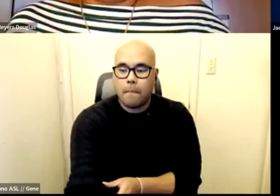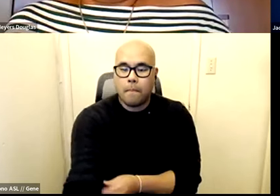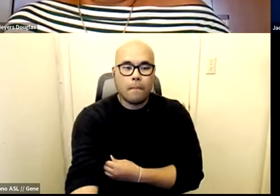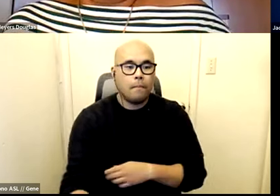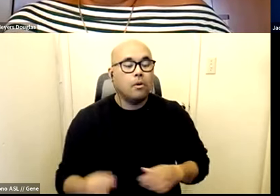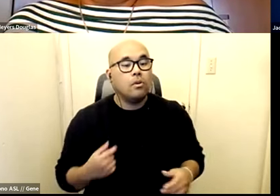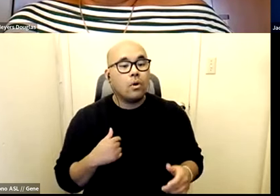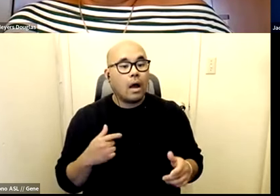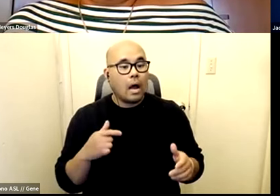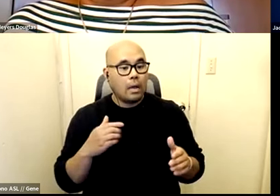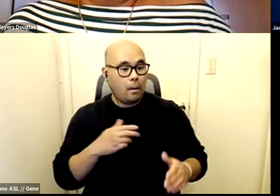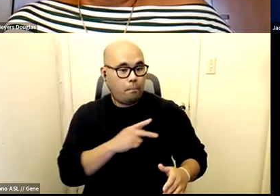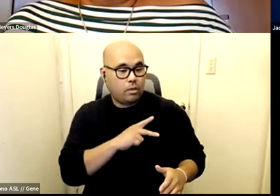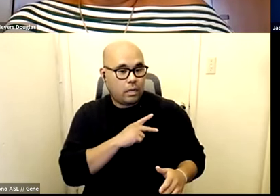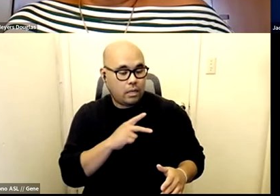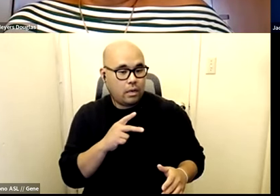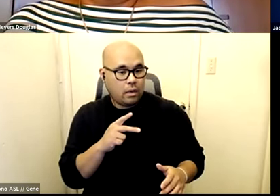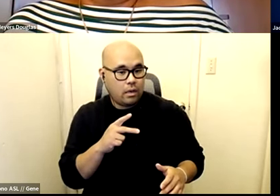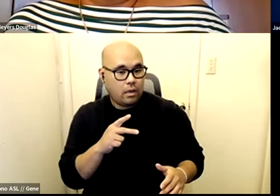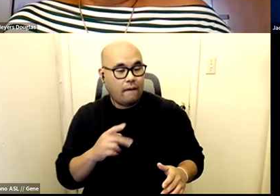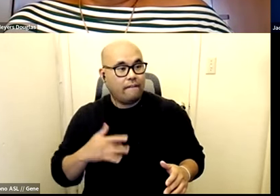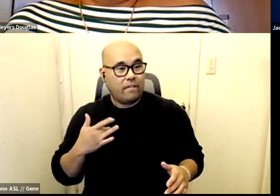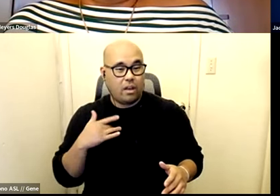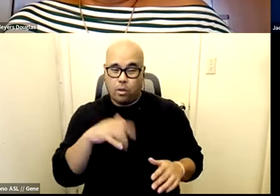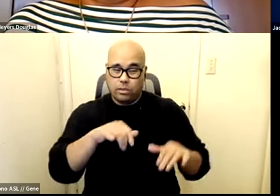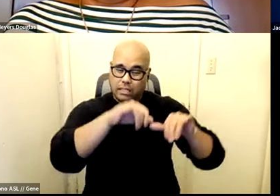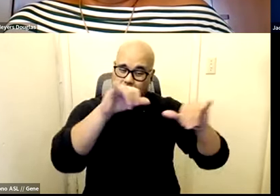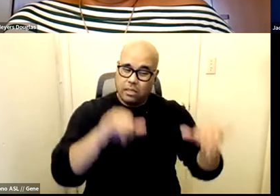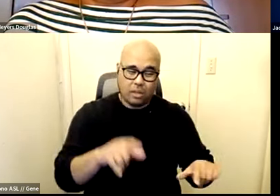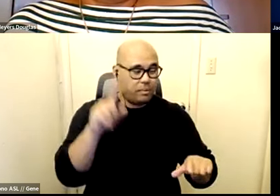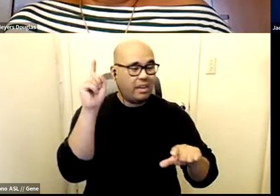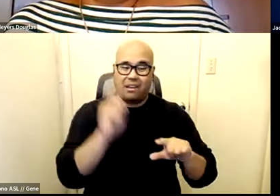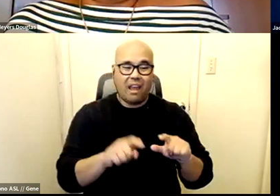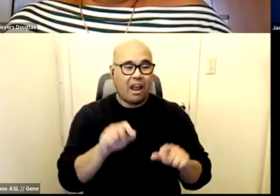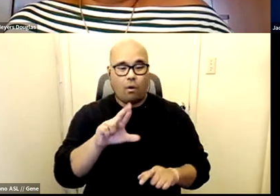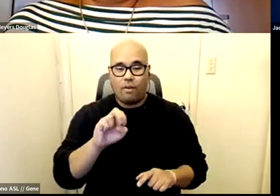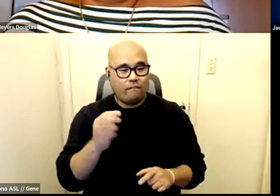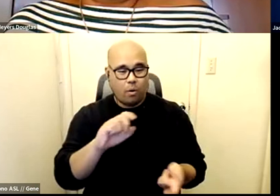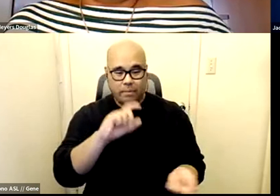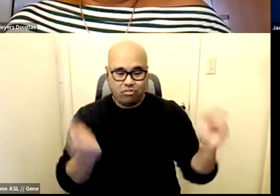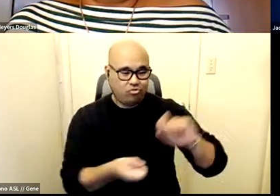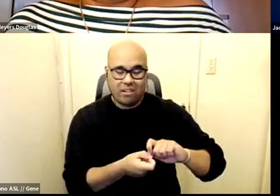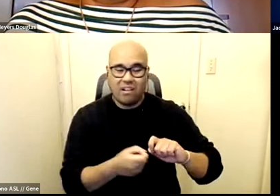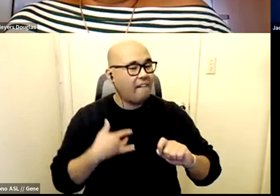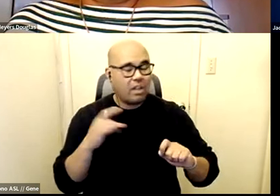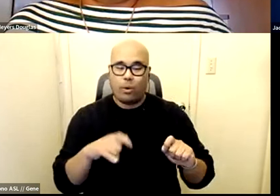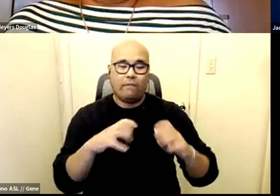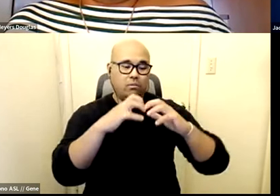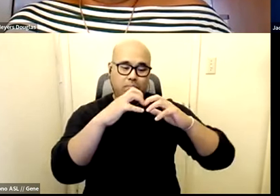I personally don't believe that systems can be reformed. I think we have to dismantle them until